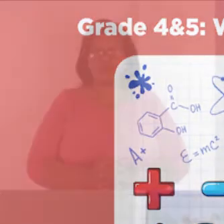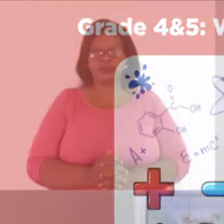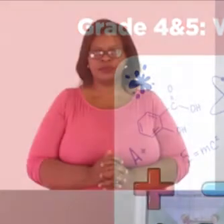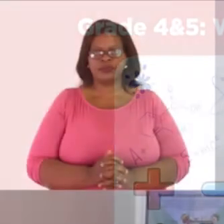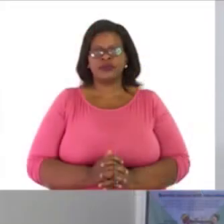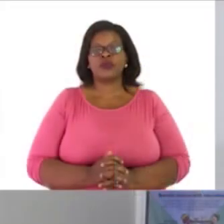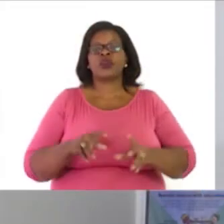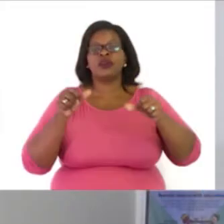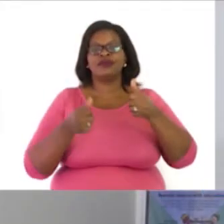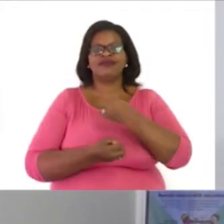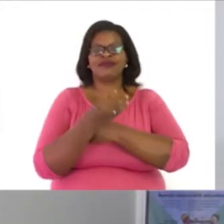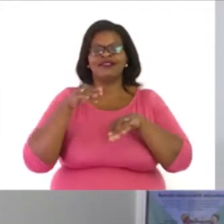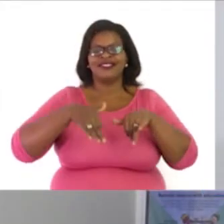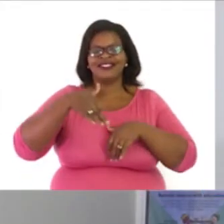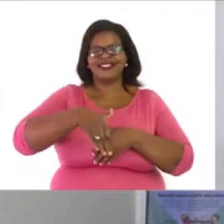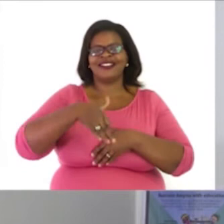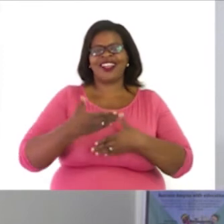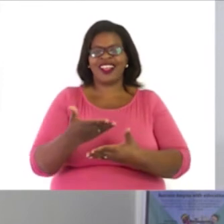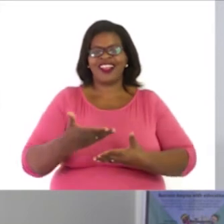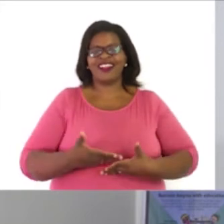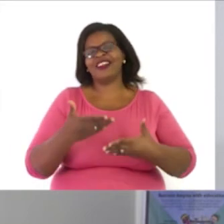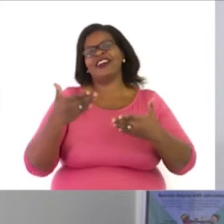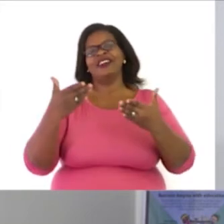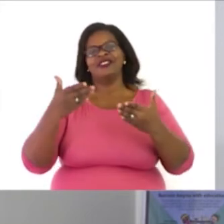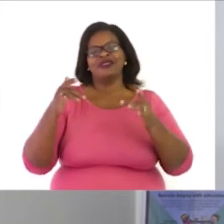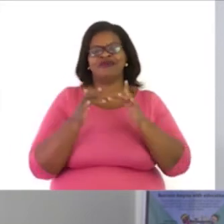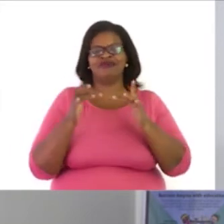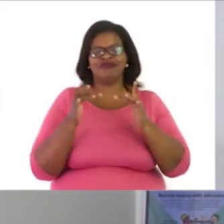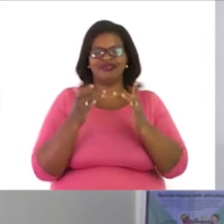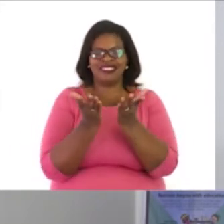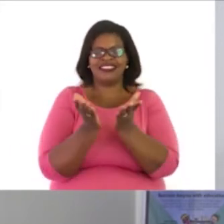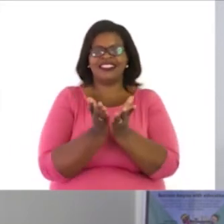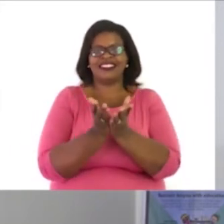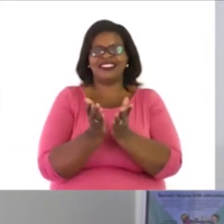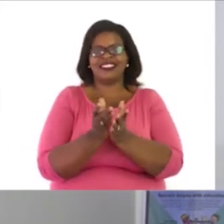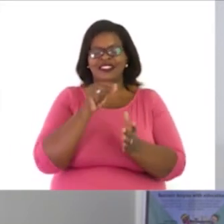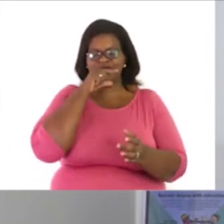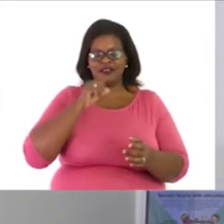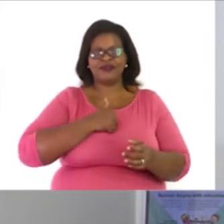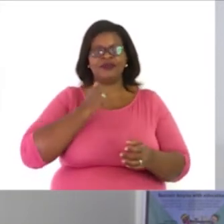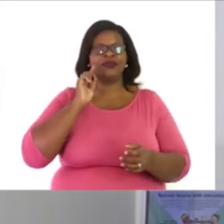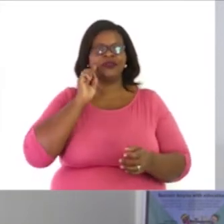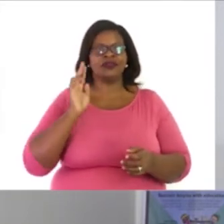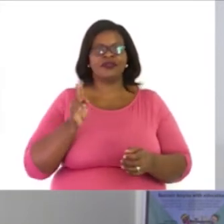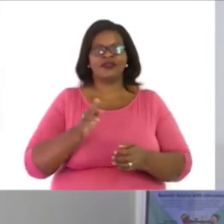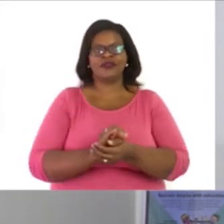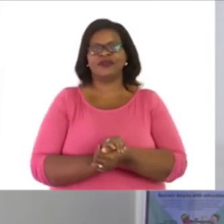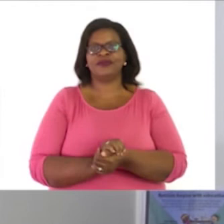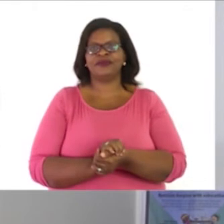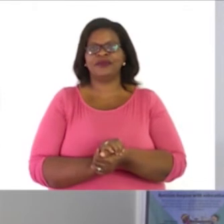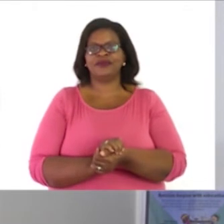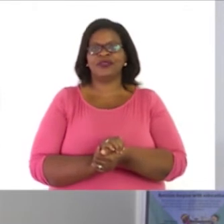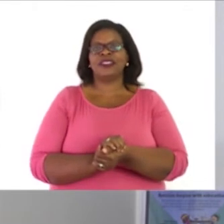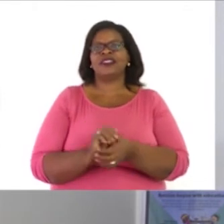Good morning, Namibia, and welcome to MyZone Online School. I'm Mr. Sean Diergaard, and we have our friend Chanel